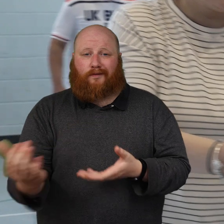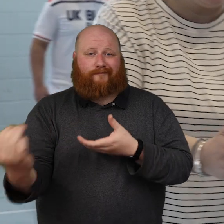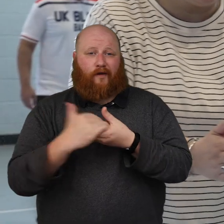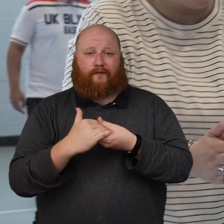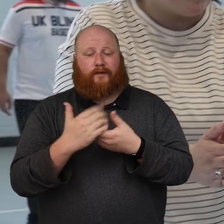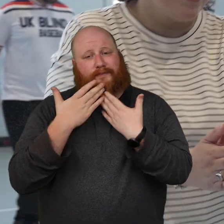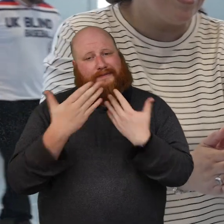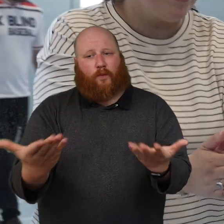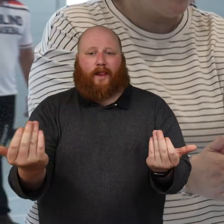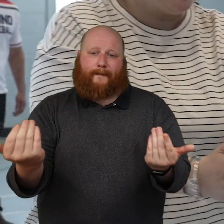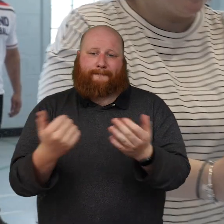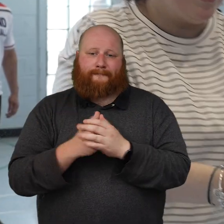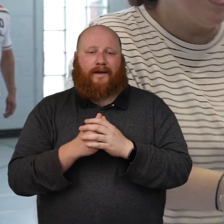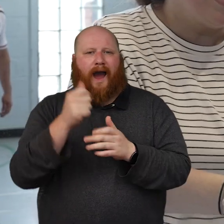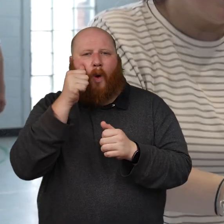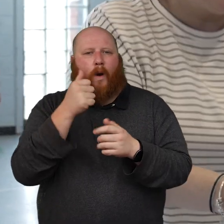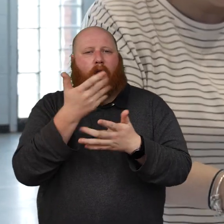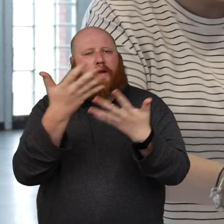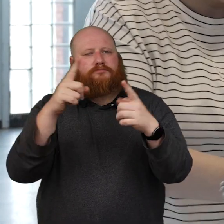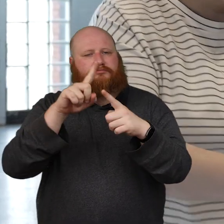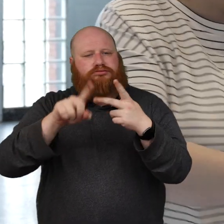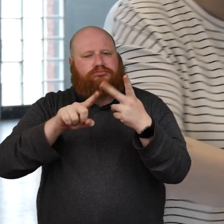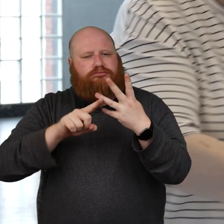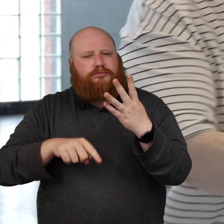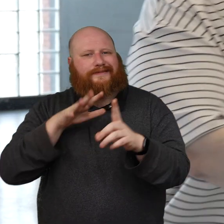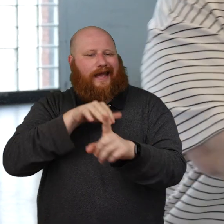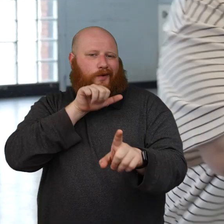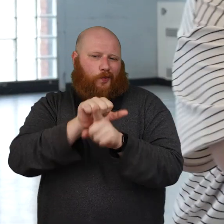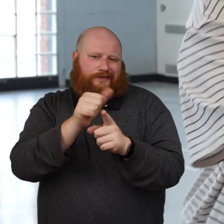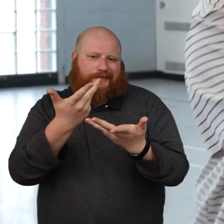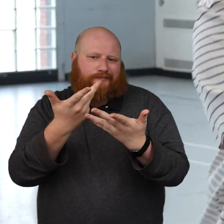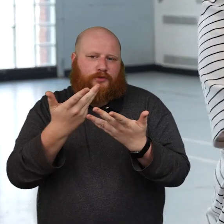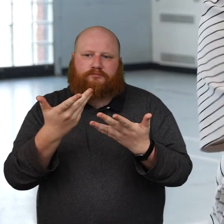accommodating. As long as we understand what your limitations are, we will facilitate them.